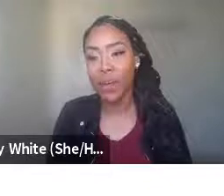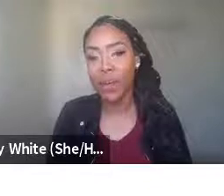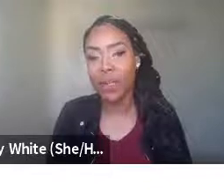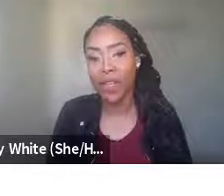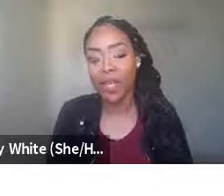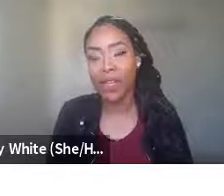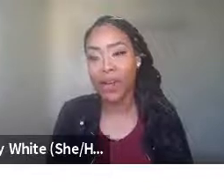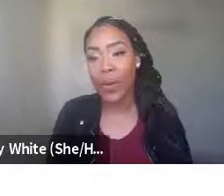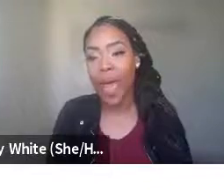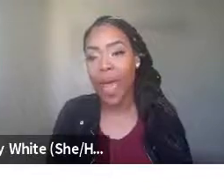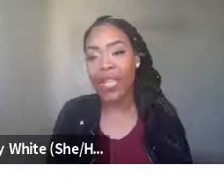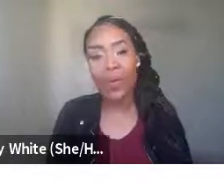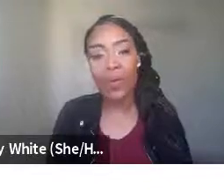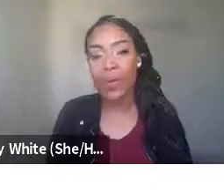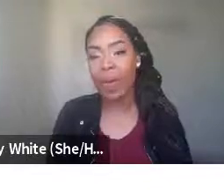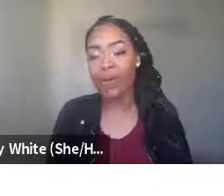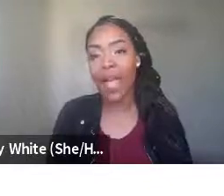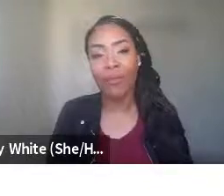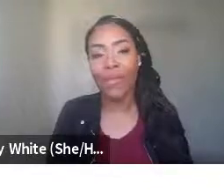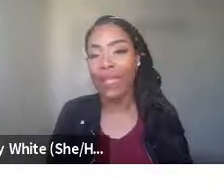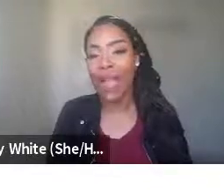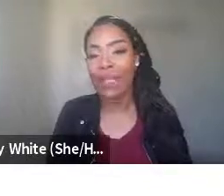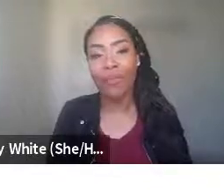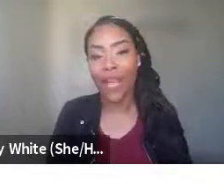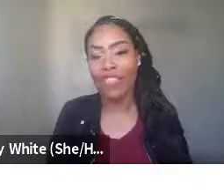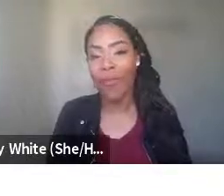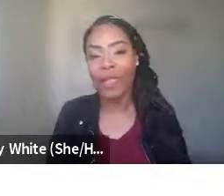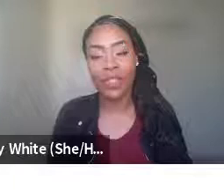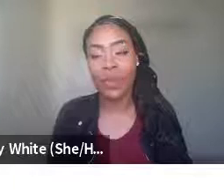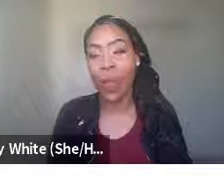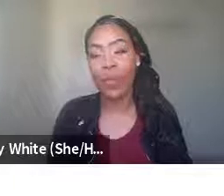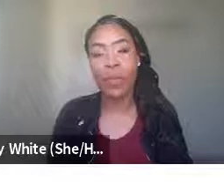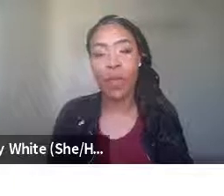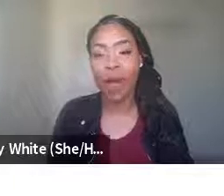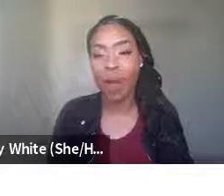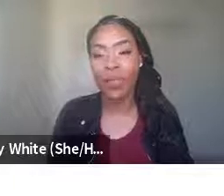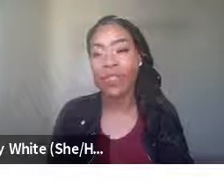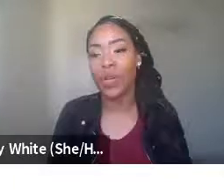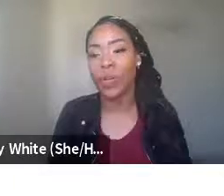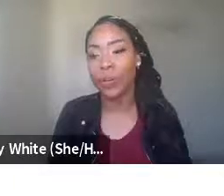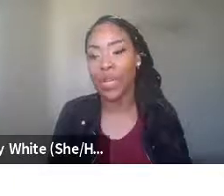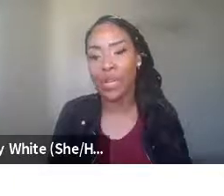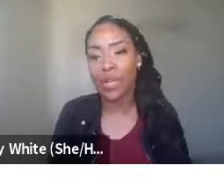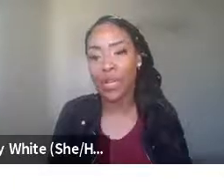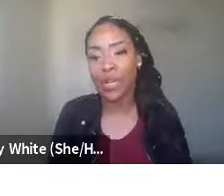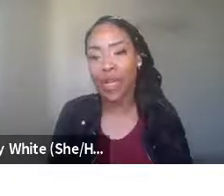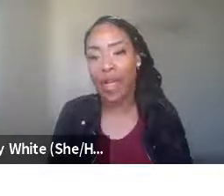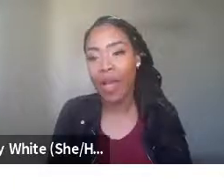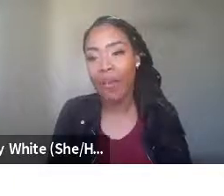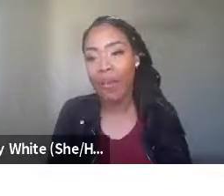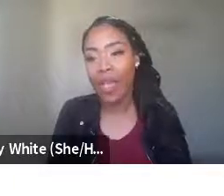different groups. And so as we go throughout life, we collect different kinds of messages about what people are, what these groups mean.